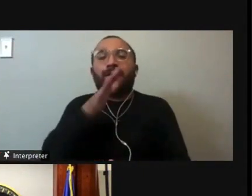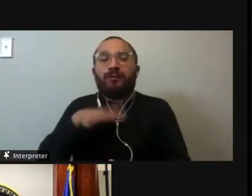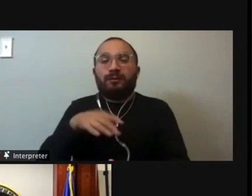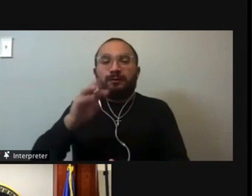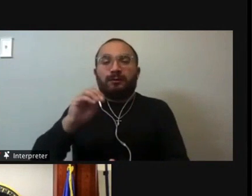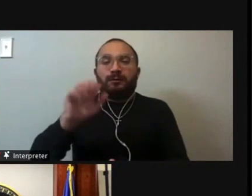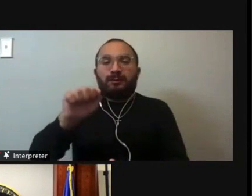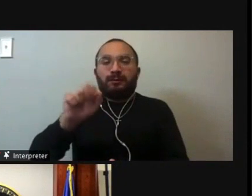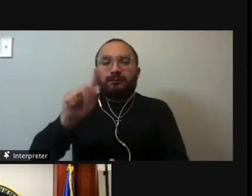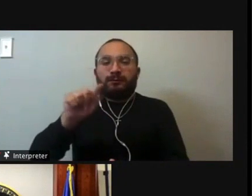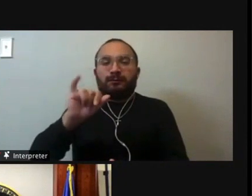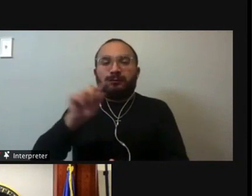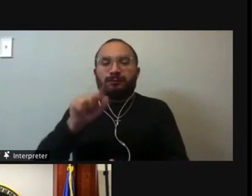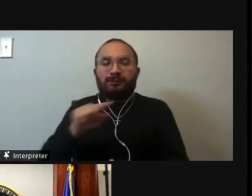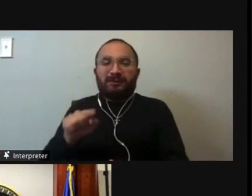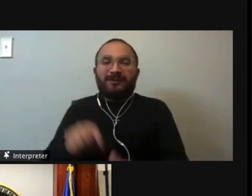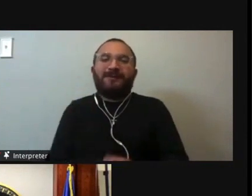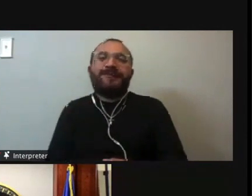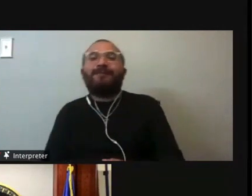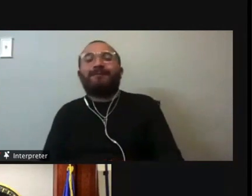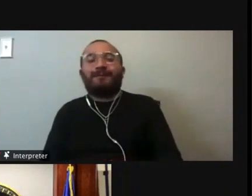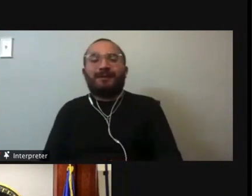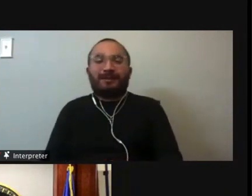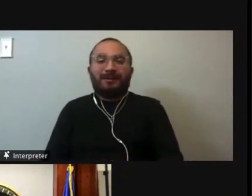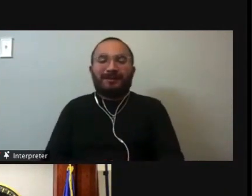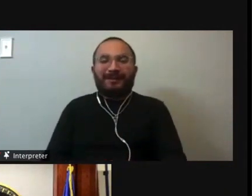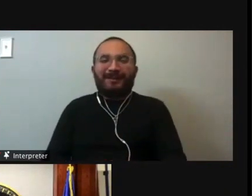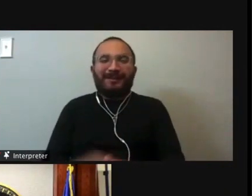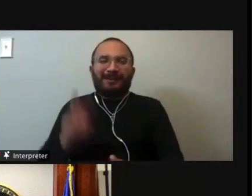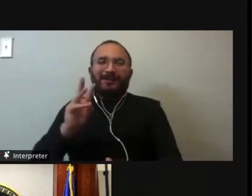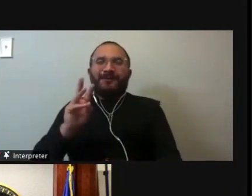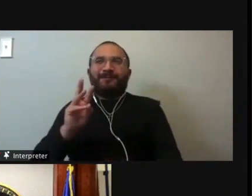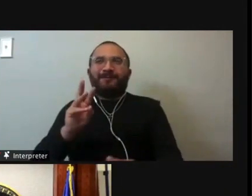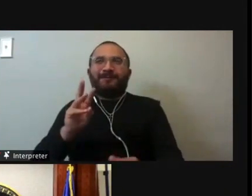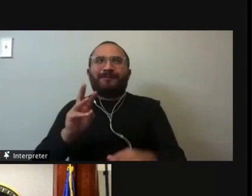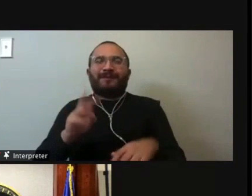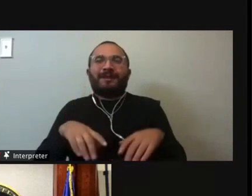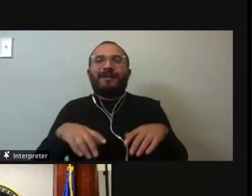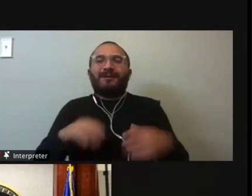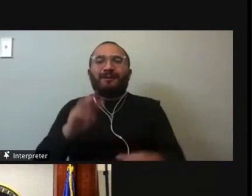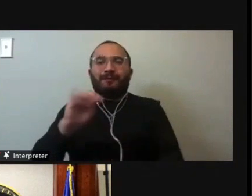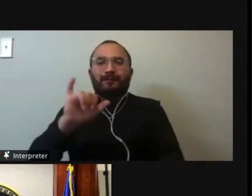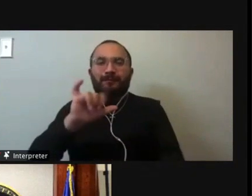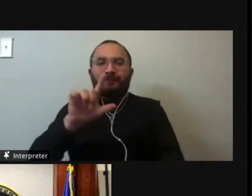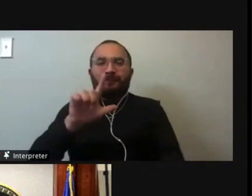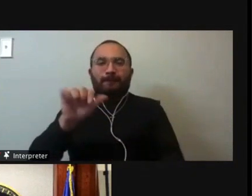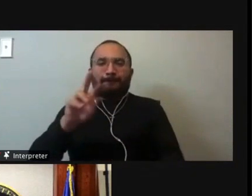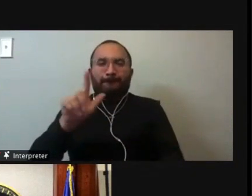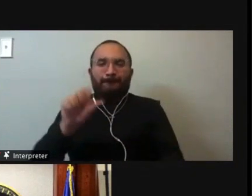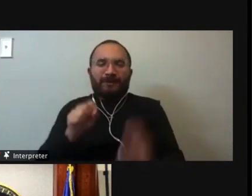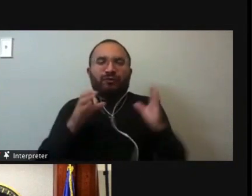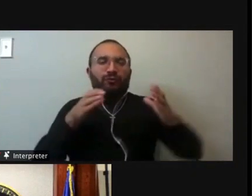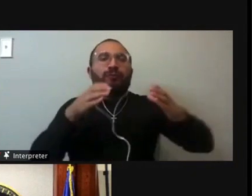Justice Martinez, excuse me. We engage millennials and youth and really encourage them to